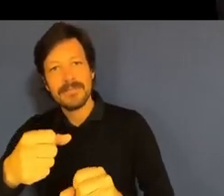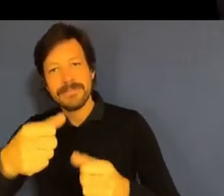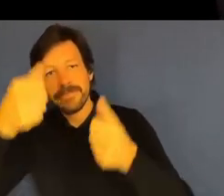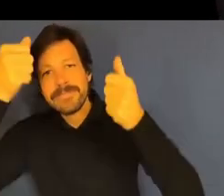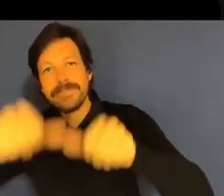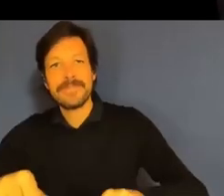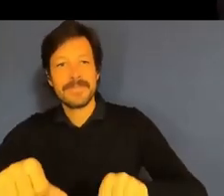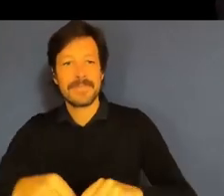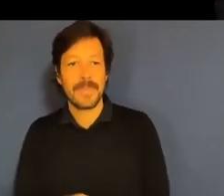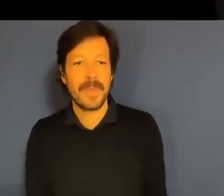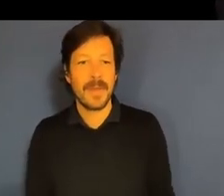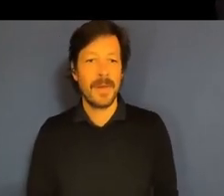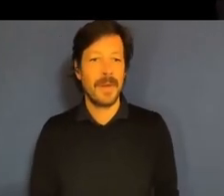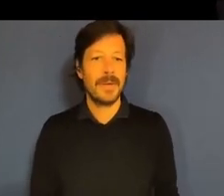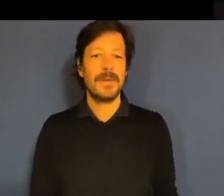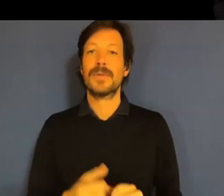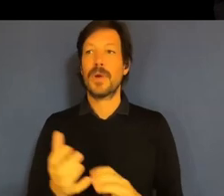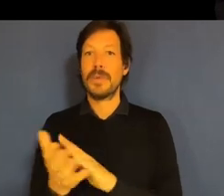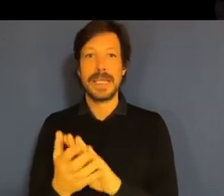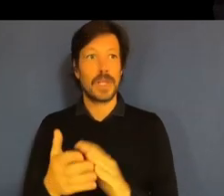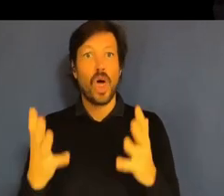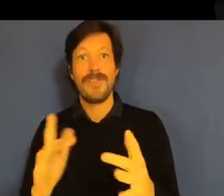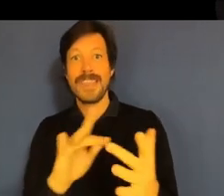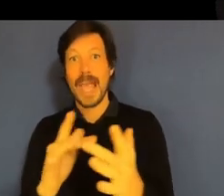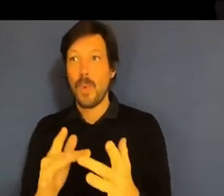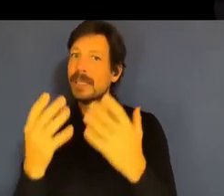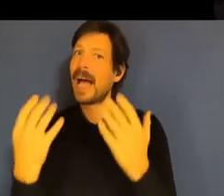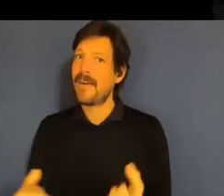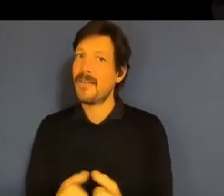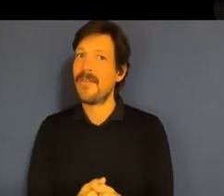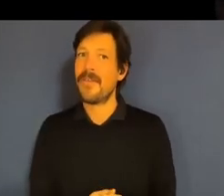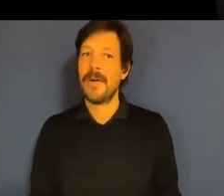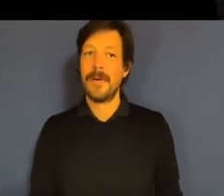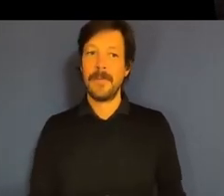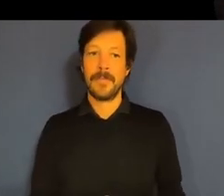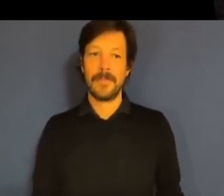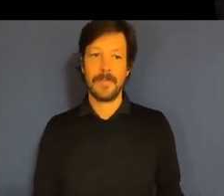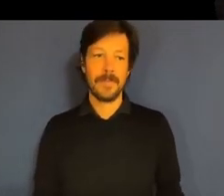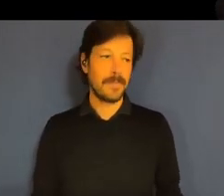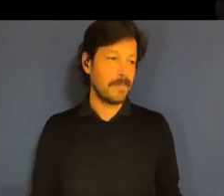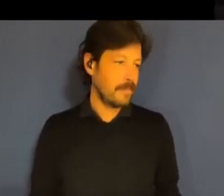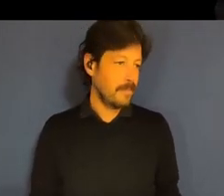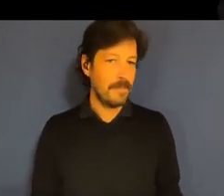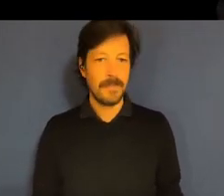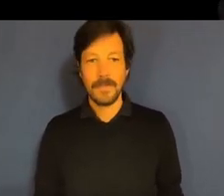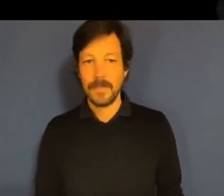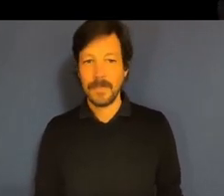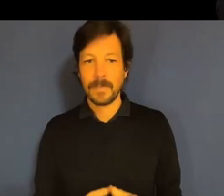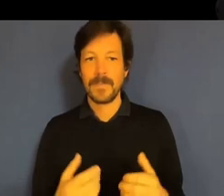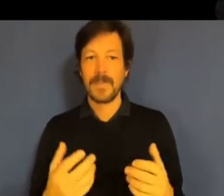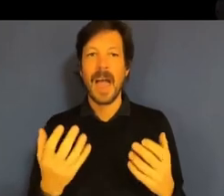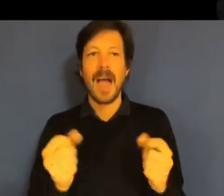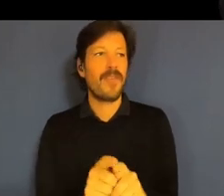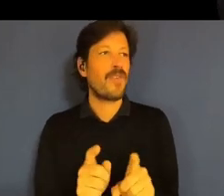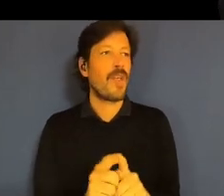you've picked up a lot of networks, which are vitally important to be a good public servant. You've picked up a lot of what I might call guile in terms of how you